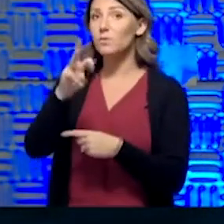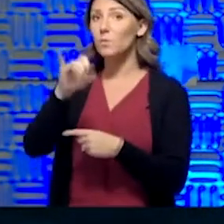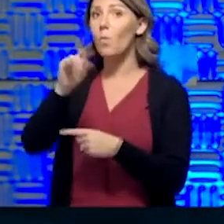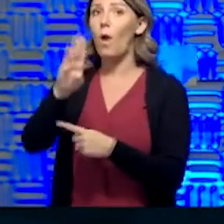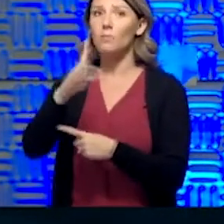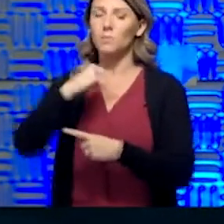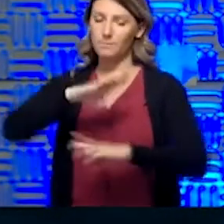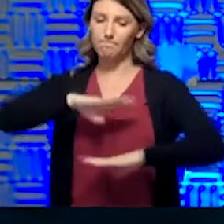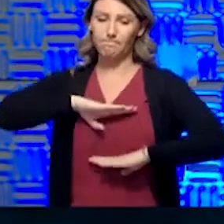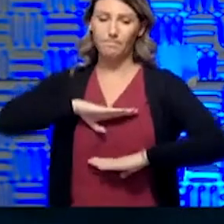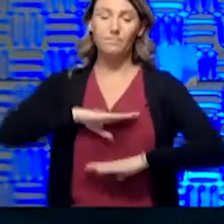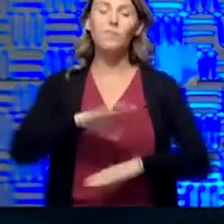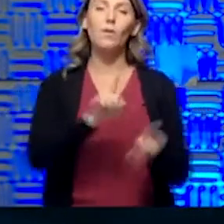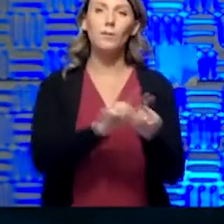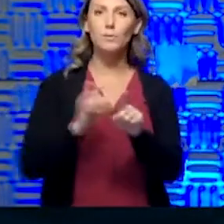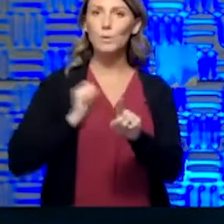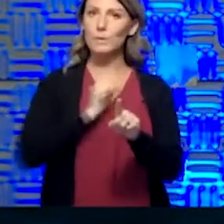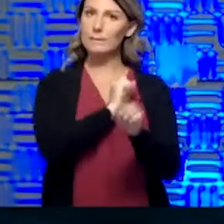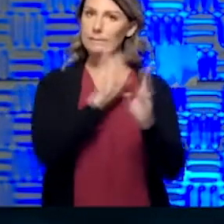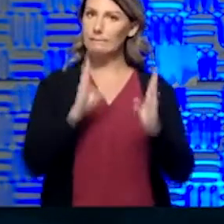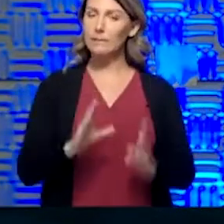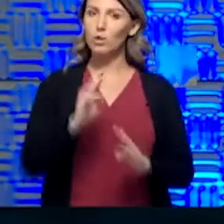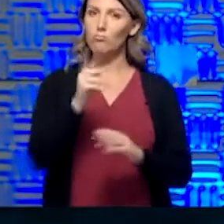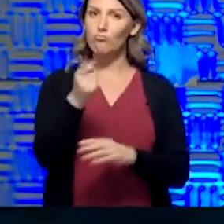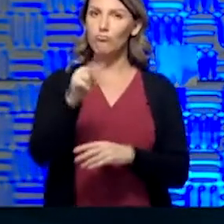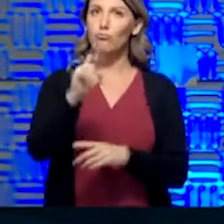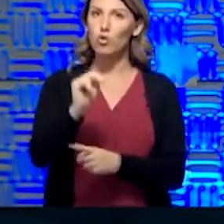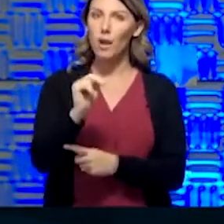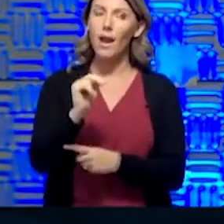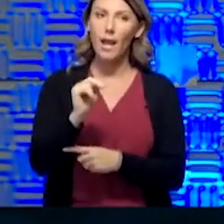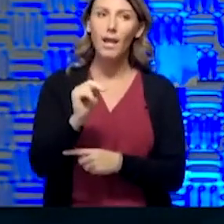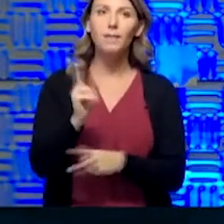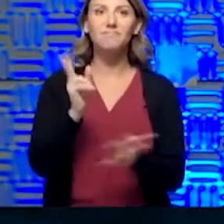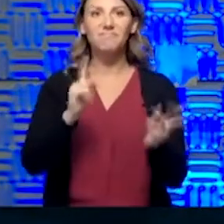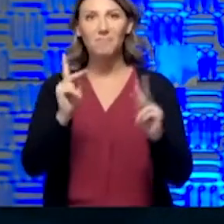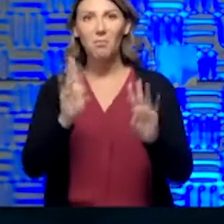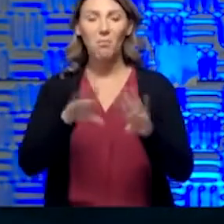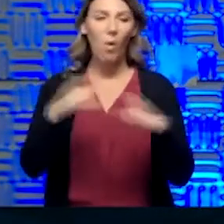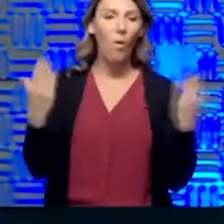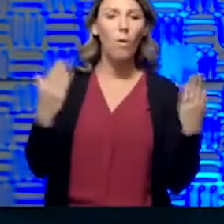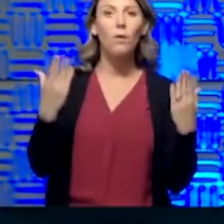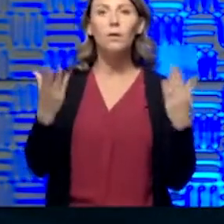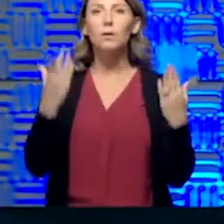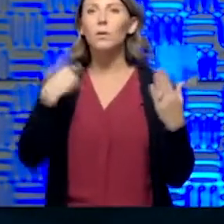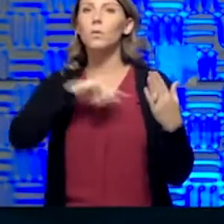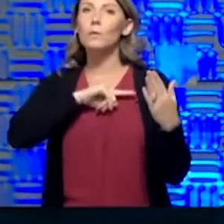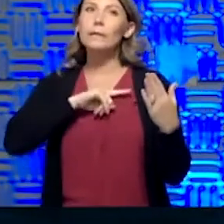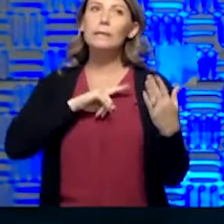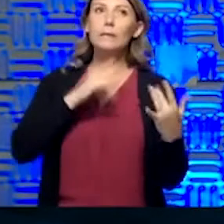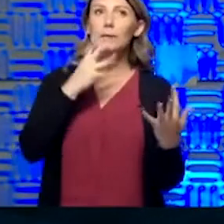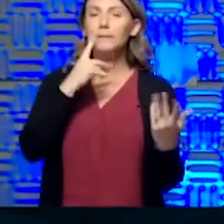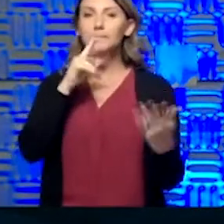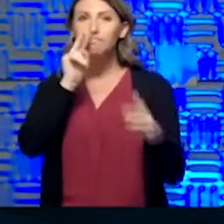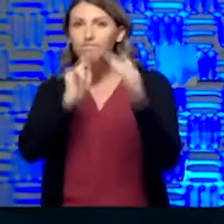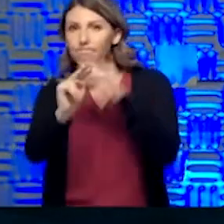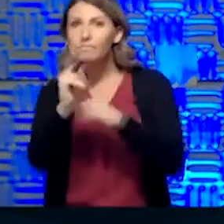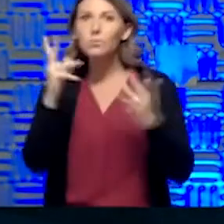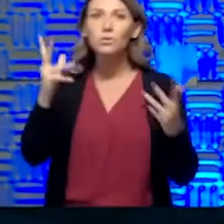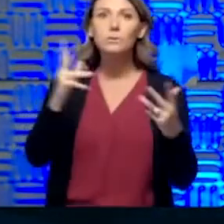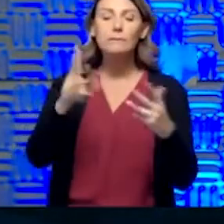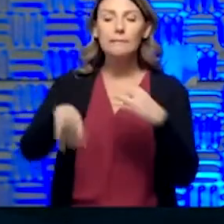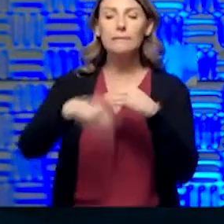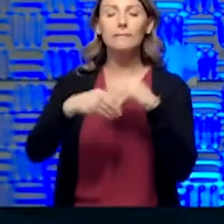As Senator Moran said, the floodgates are opening a bit, such that we anticipate getting 60,000 additional test kits